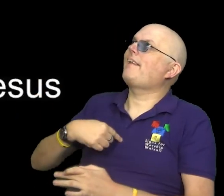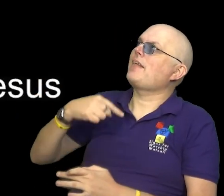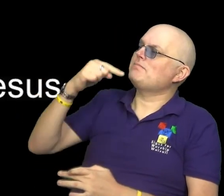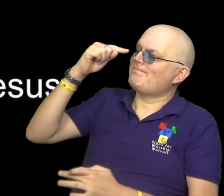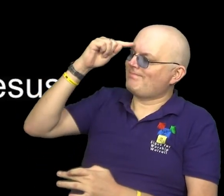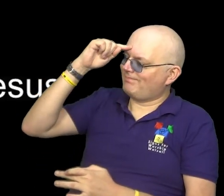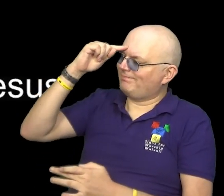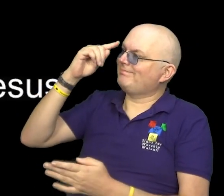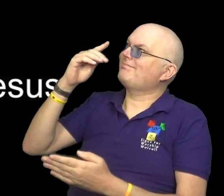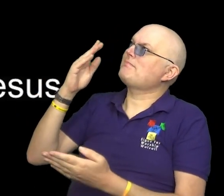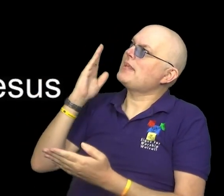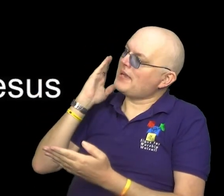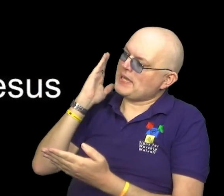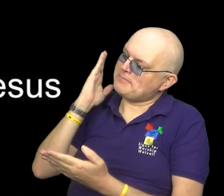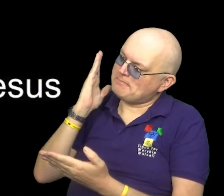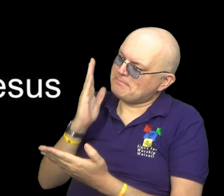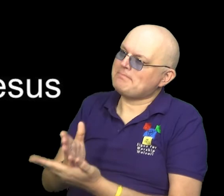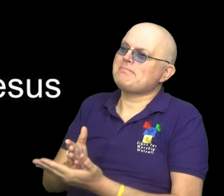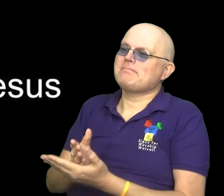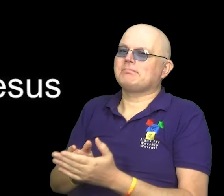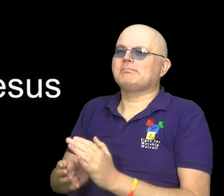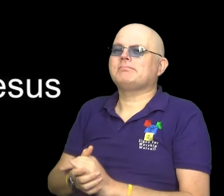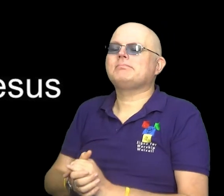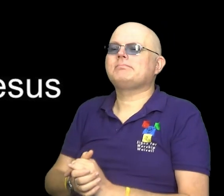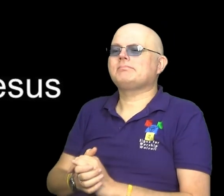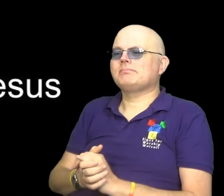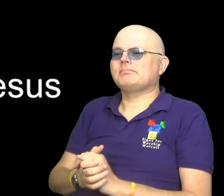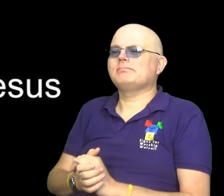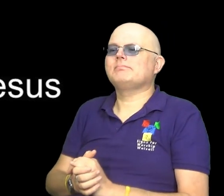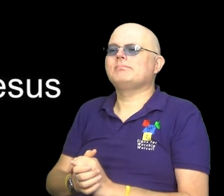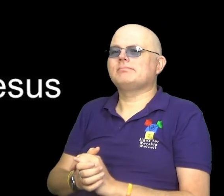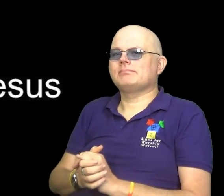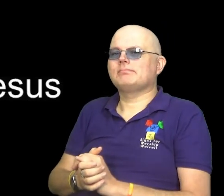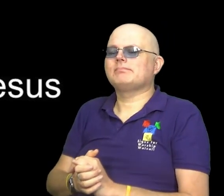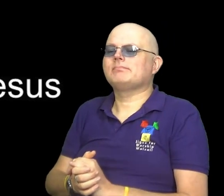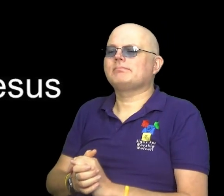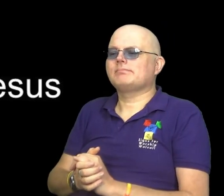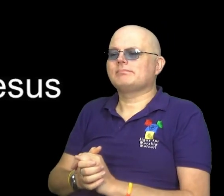believe in the name of Jesus.